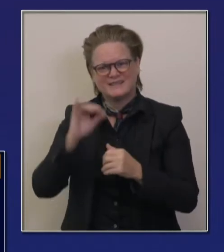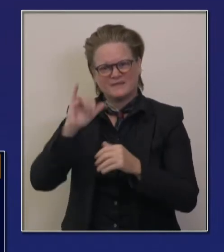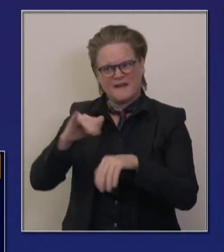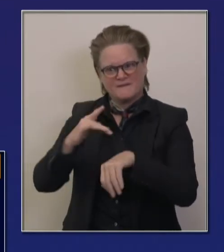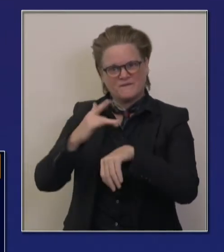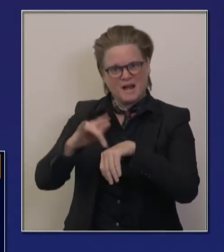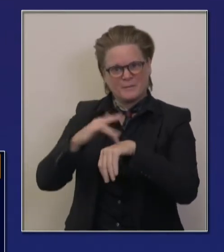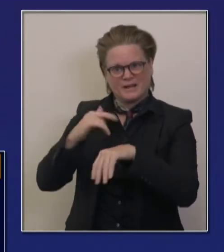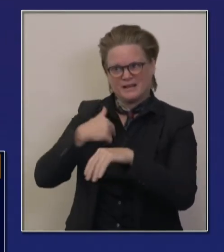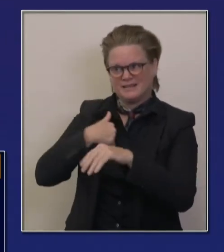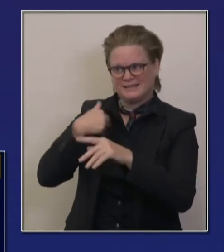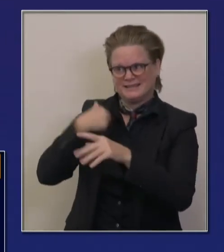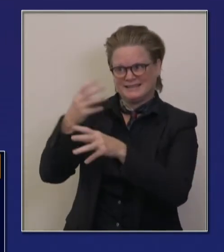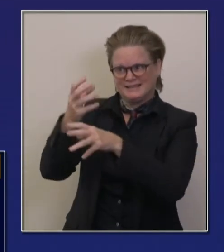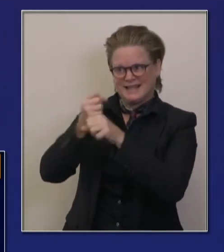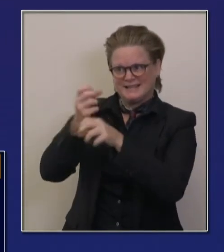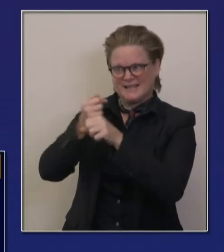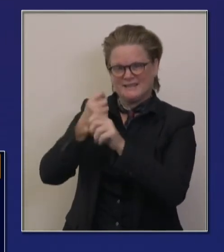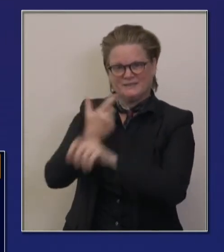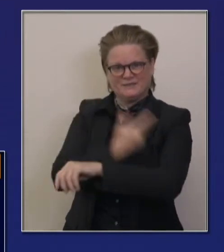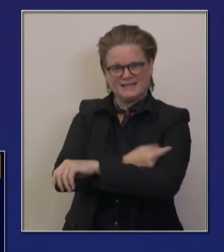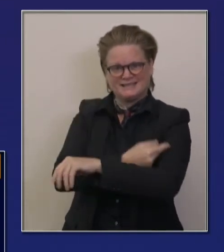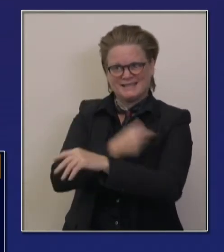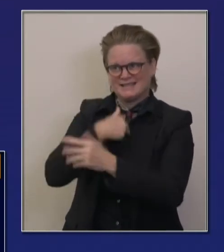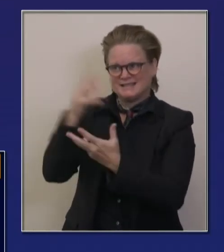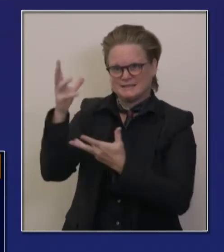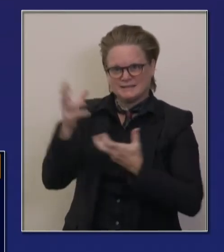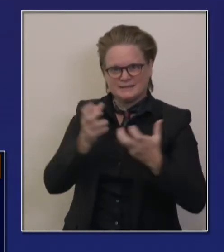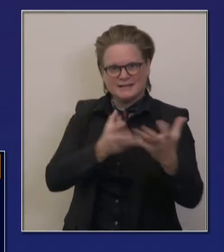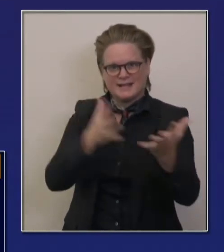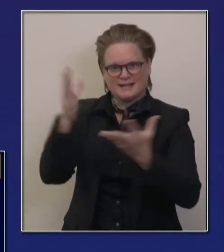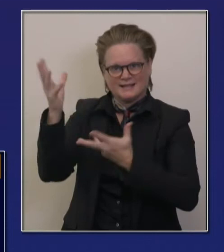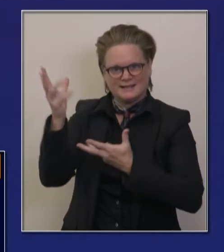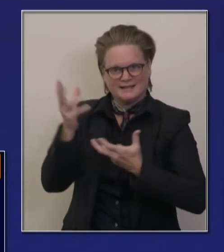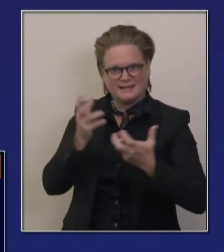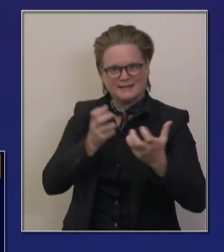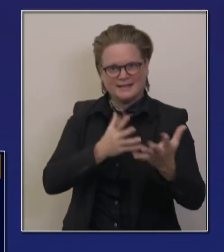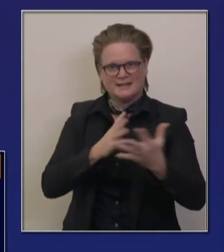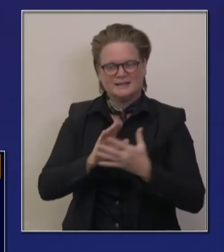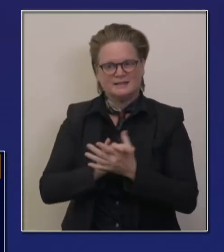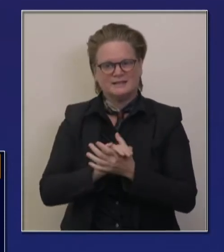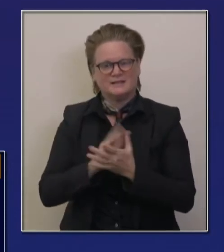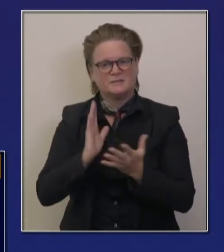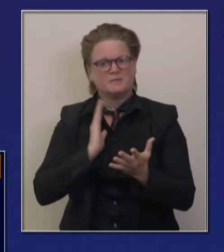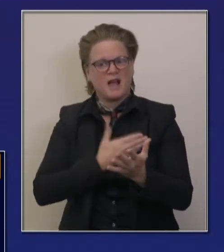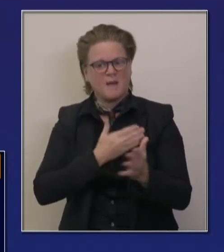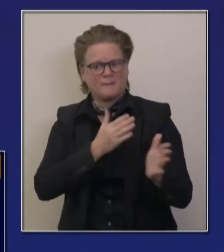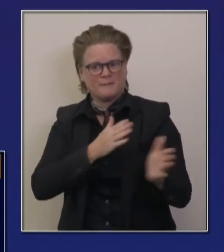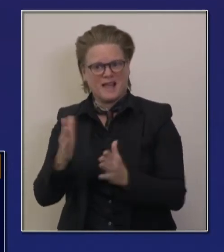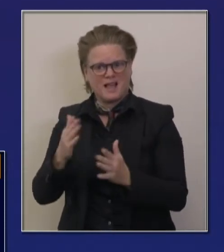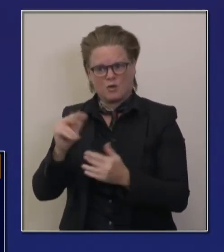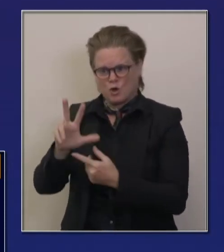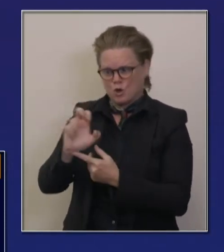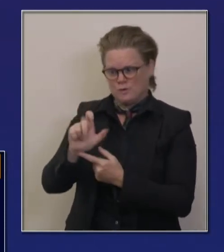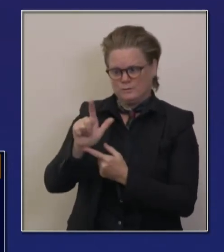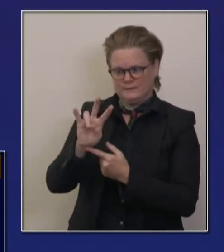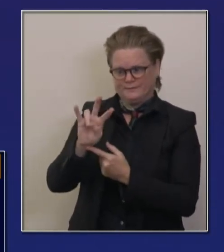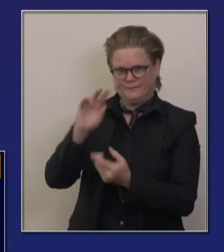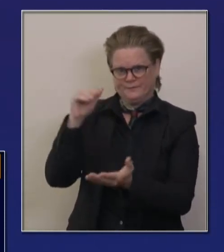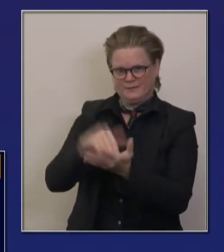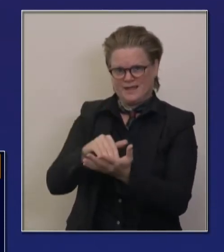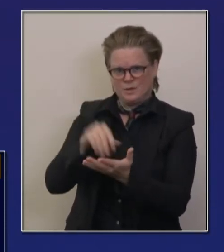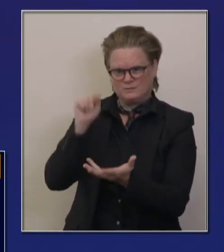vaccinations. Our planning assumption, our planning assumption for the state, again, 327,000 doses